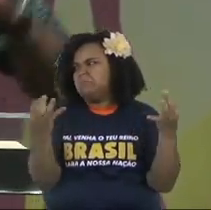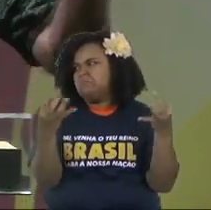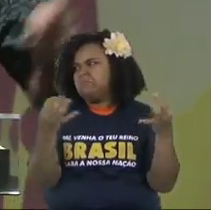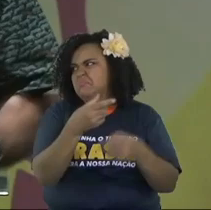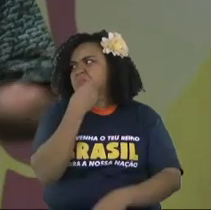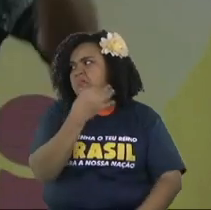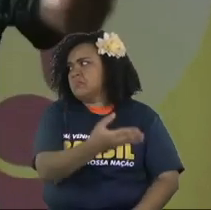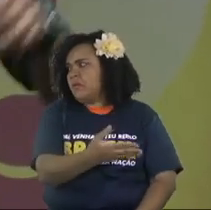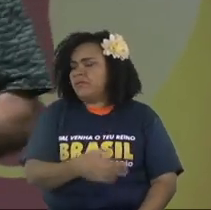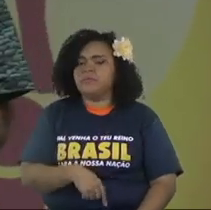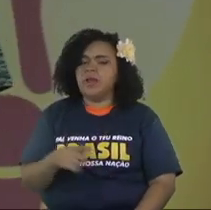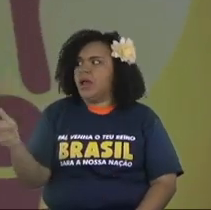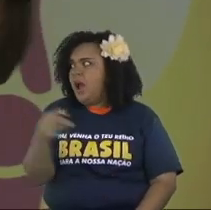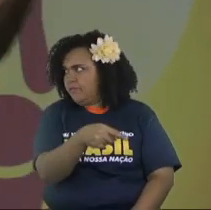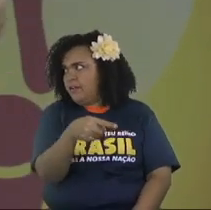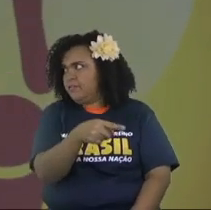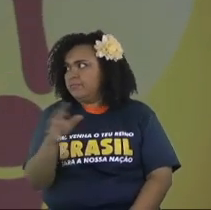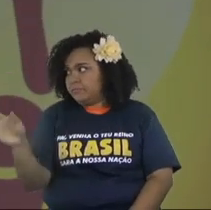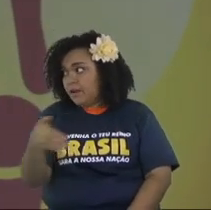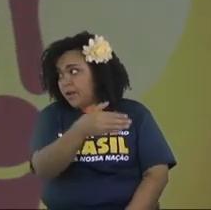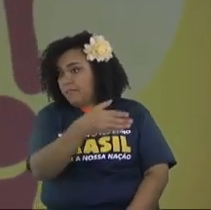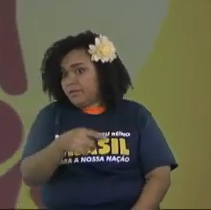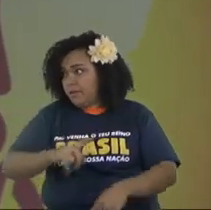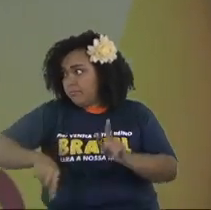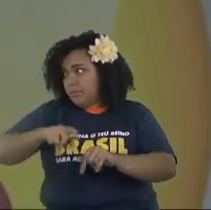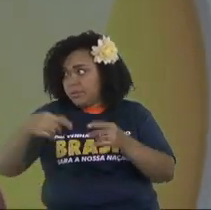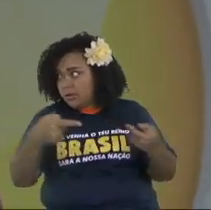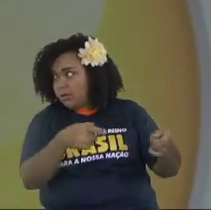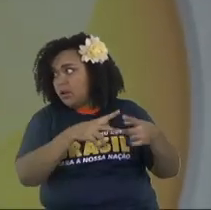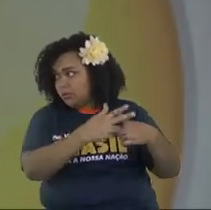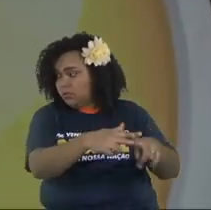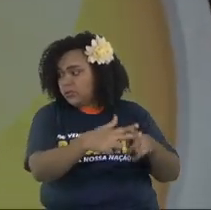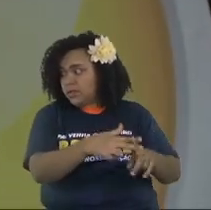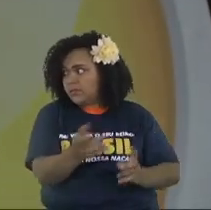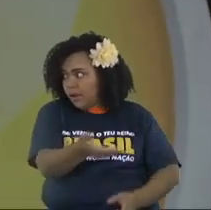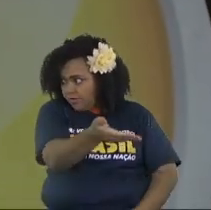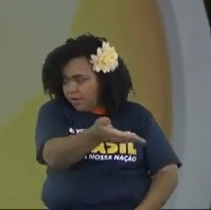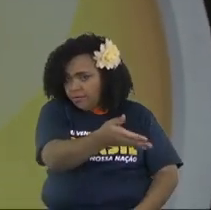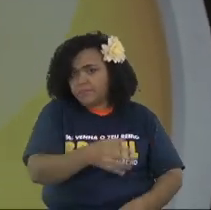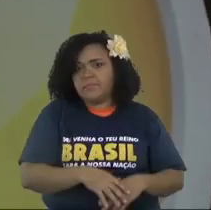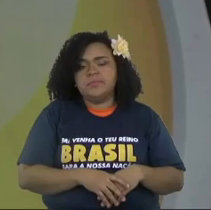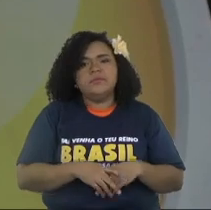found clients for him, I was his best propaganda